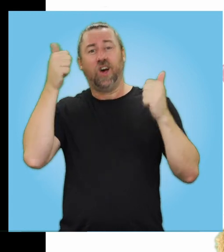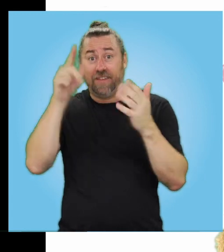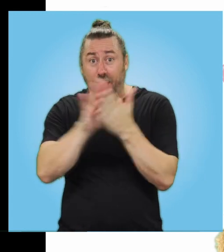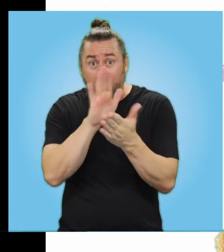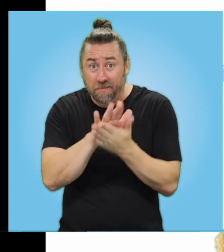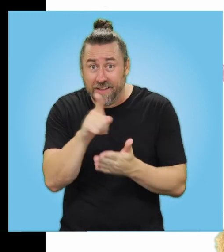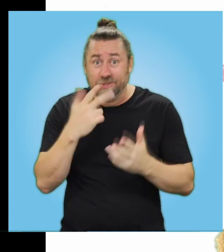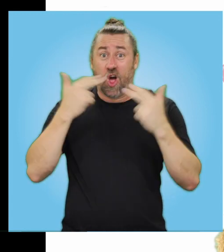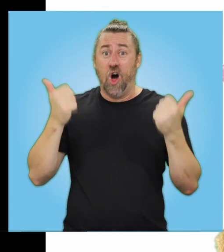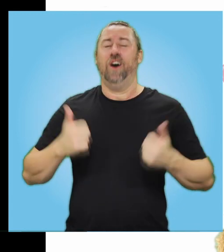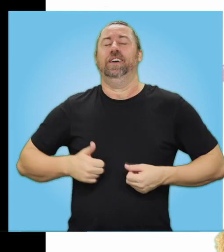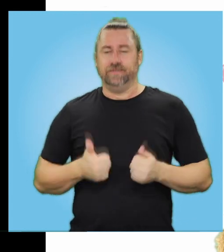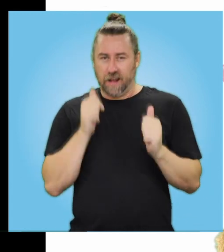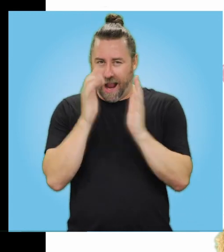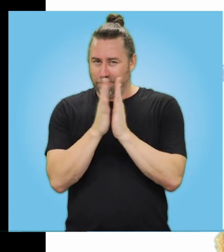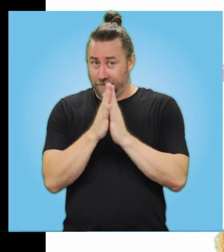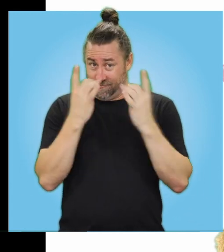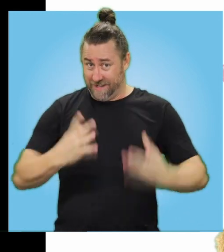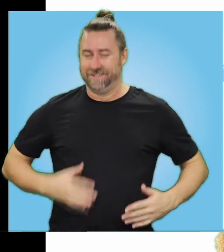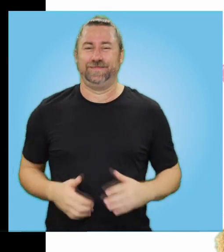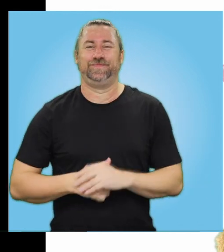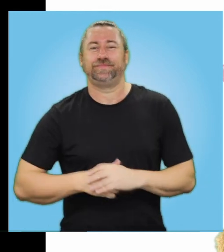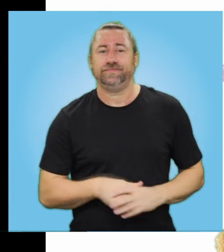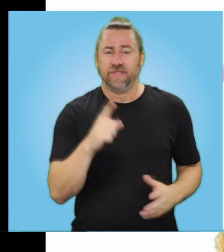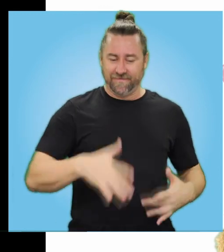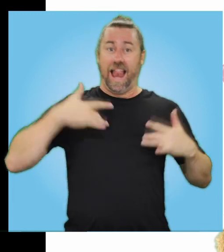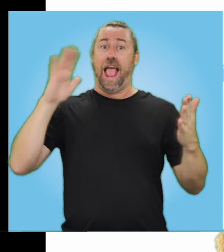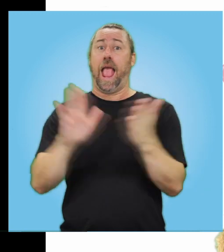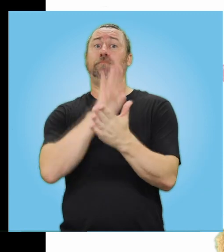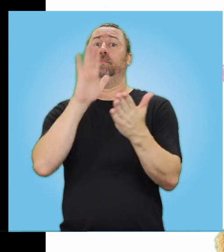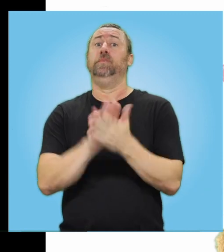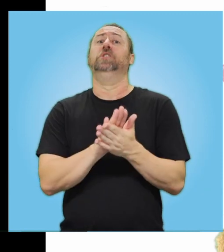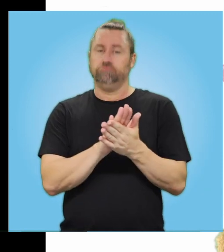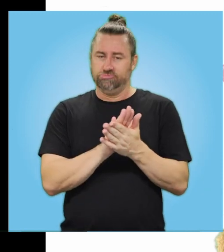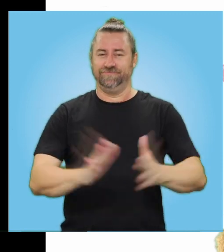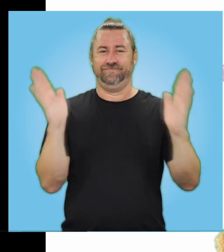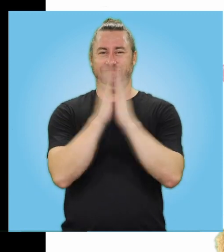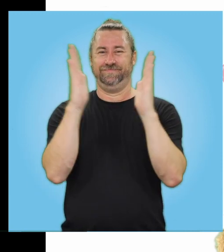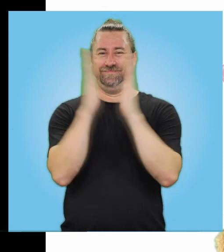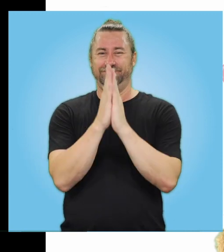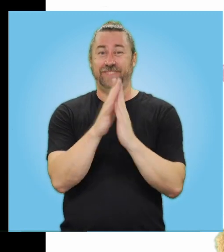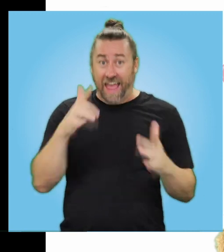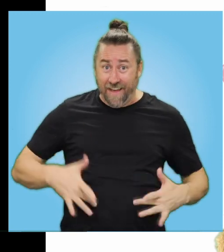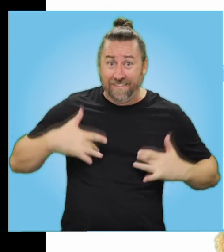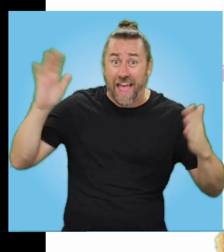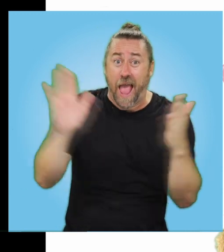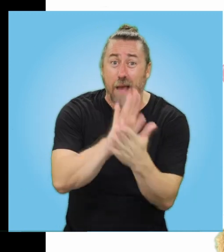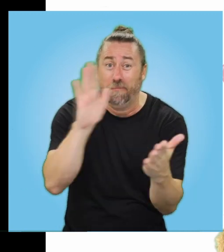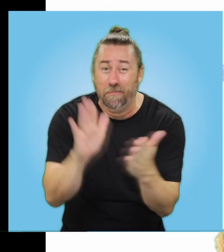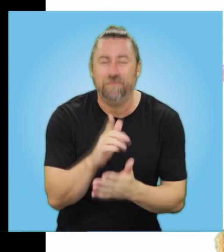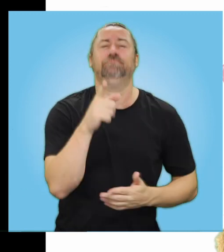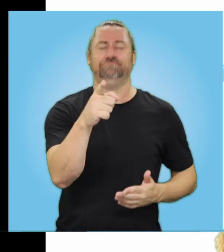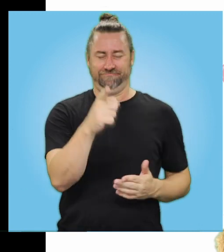happy and you know it Clap your hands If you're happy and you know it Clap your hands If you're happy